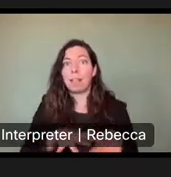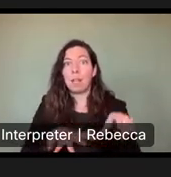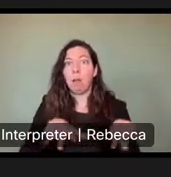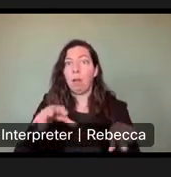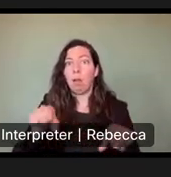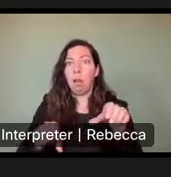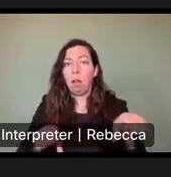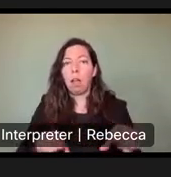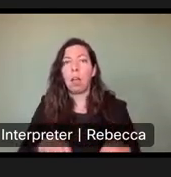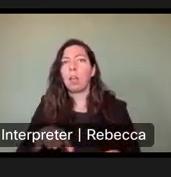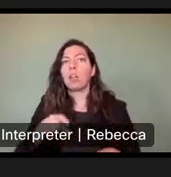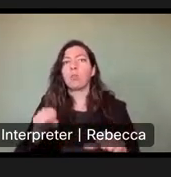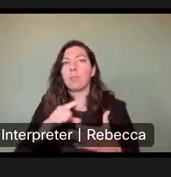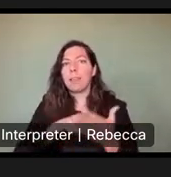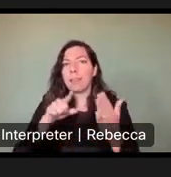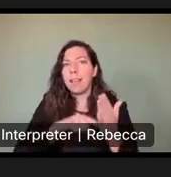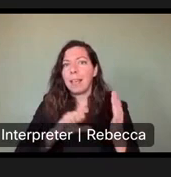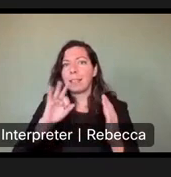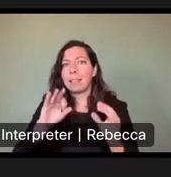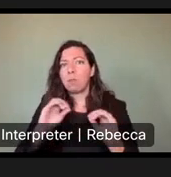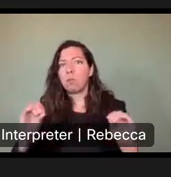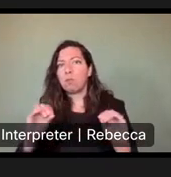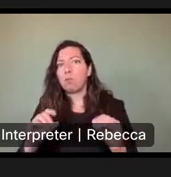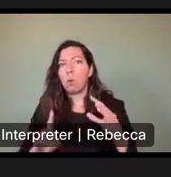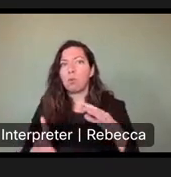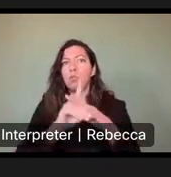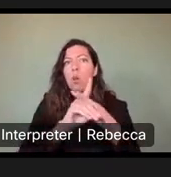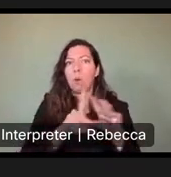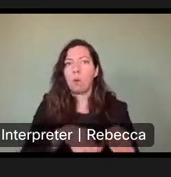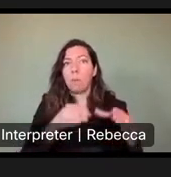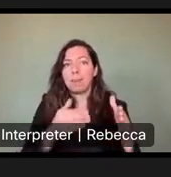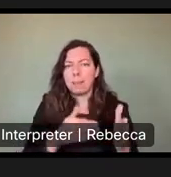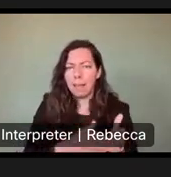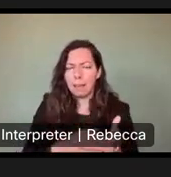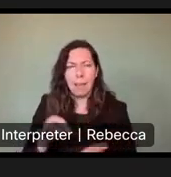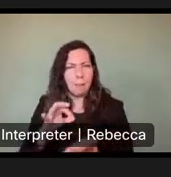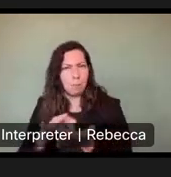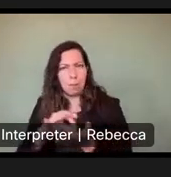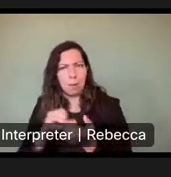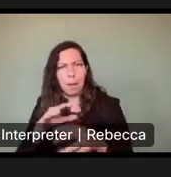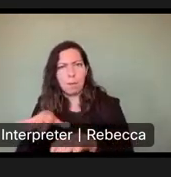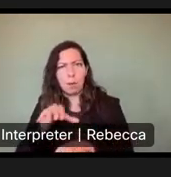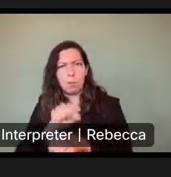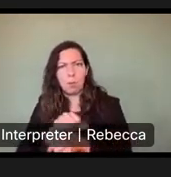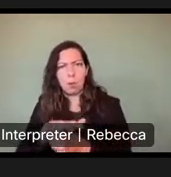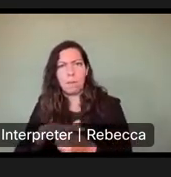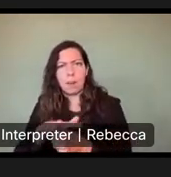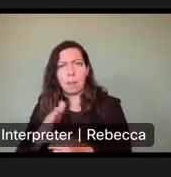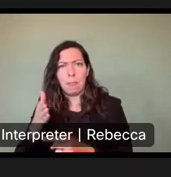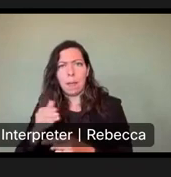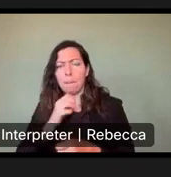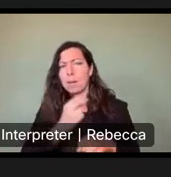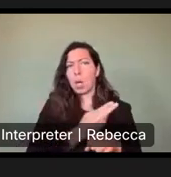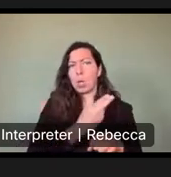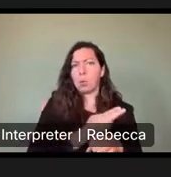Oh, canceled for no shows. And open them back up. Have we ever counted how many reserve sites are not in use? Because there is no way to reclaim